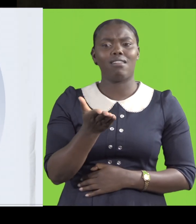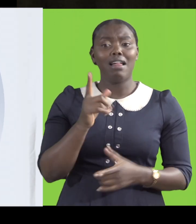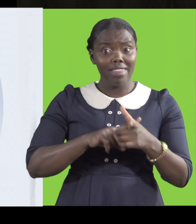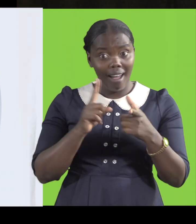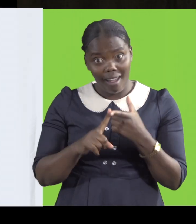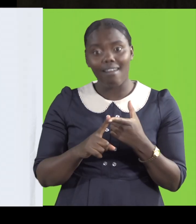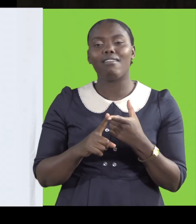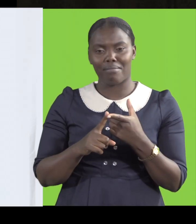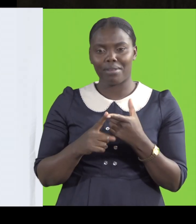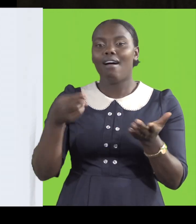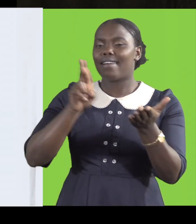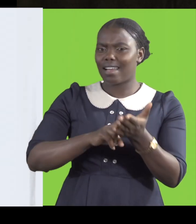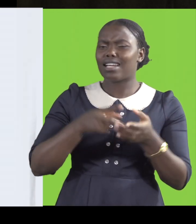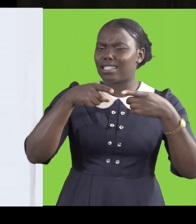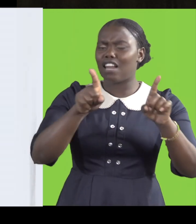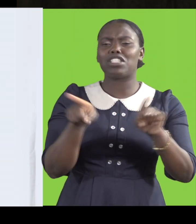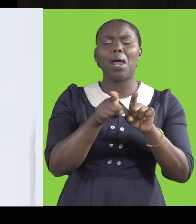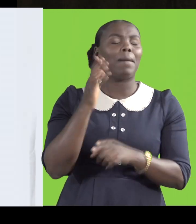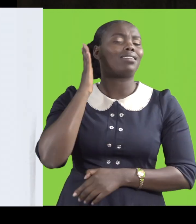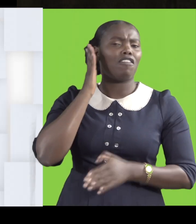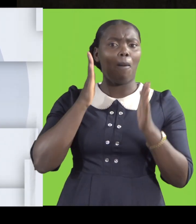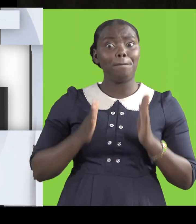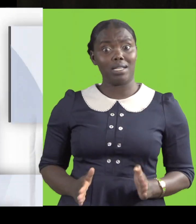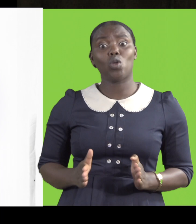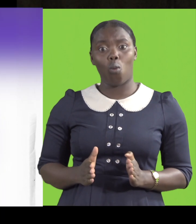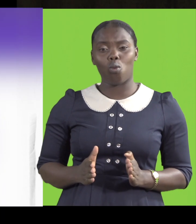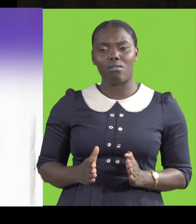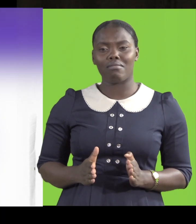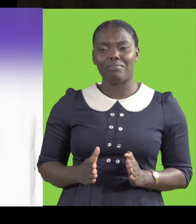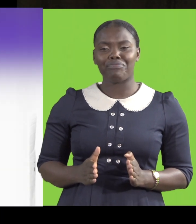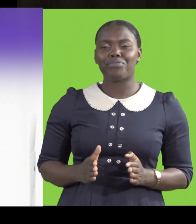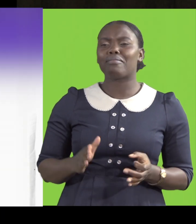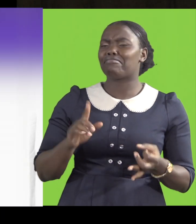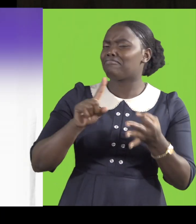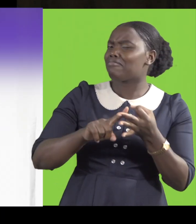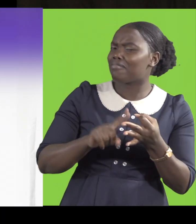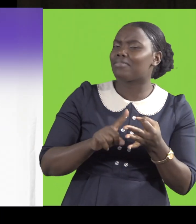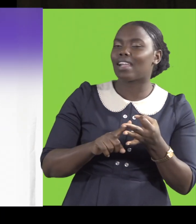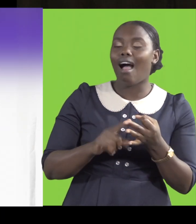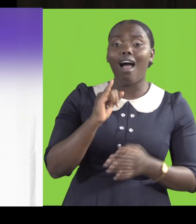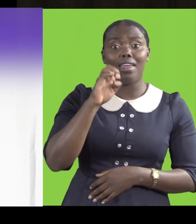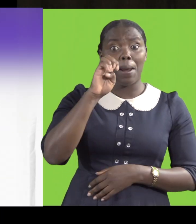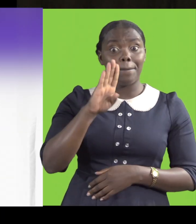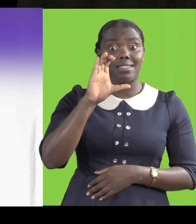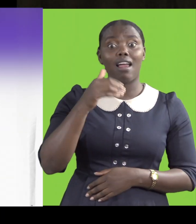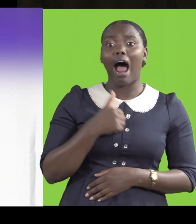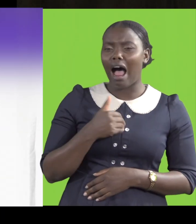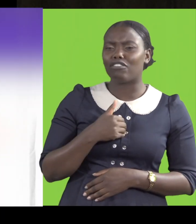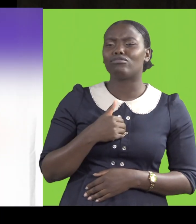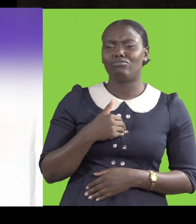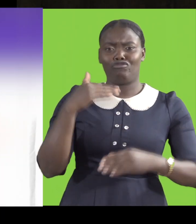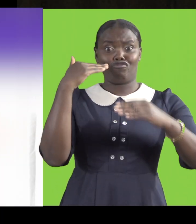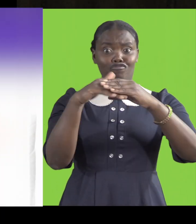two register on the app as a deaf person three go to the corporate tab and click on